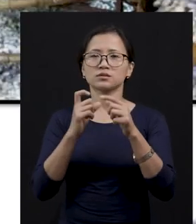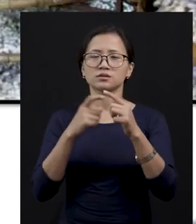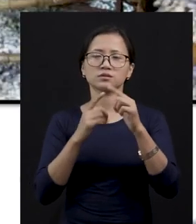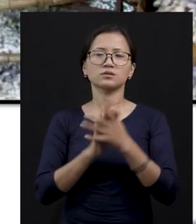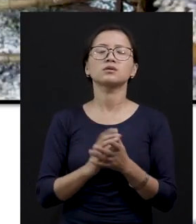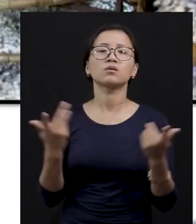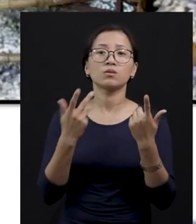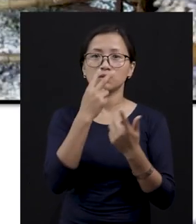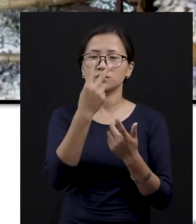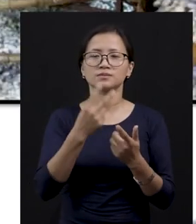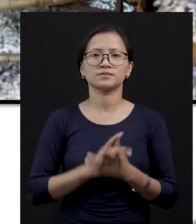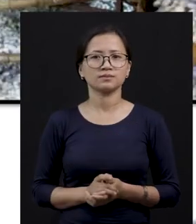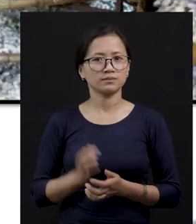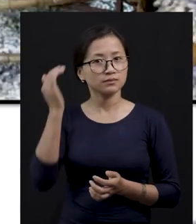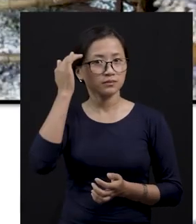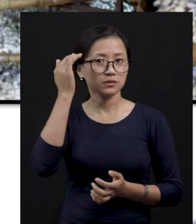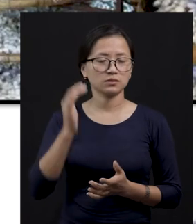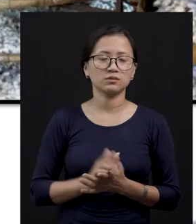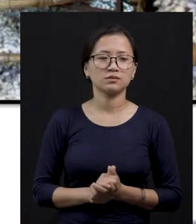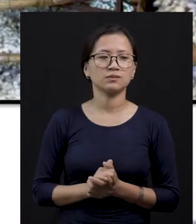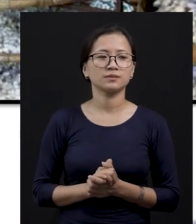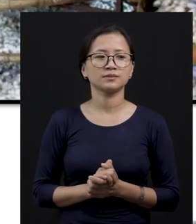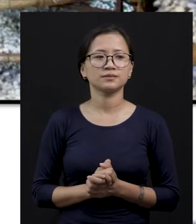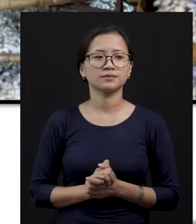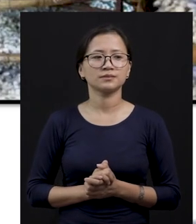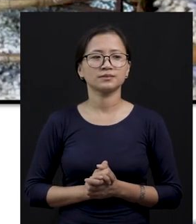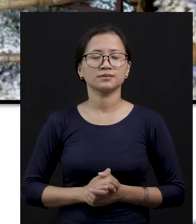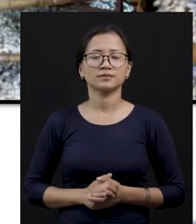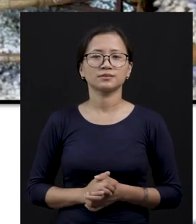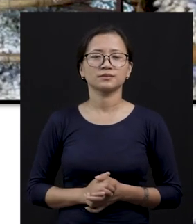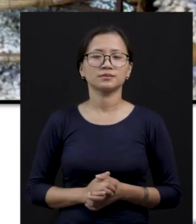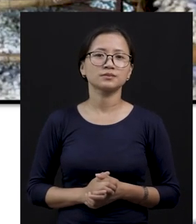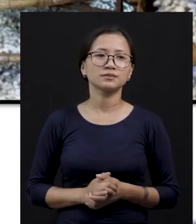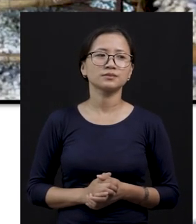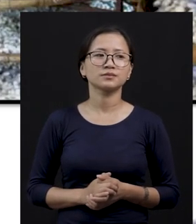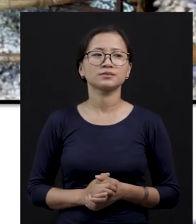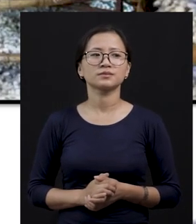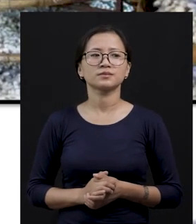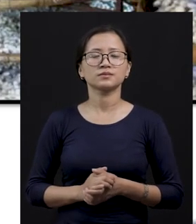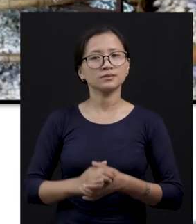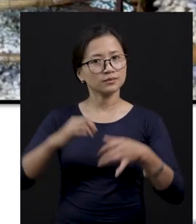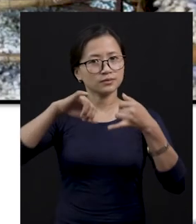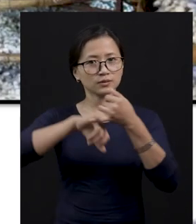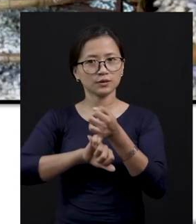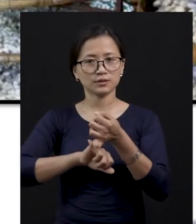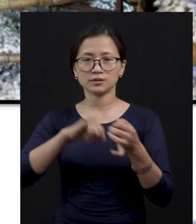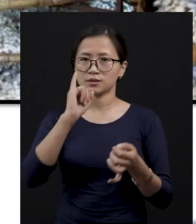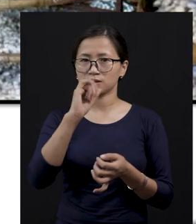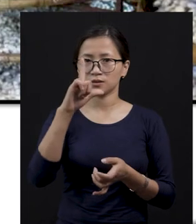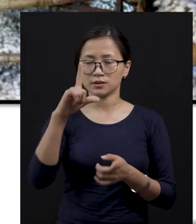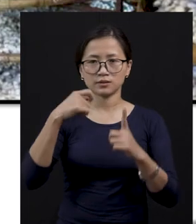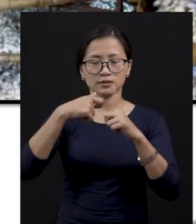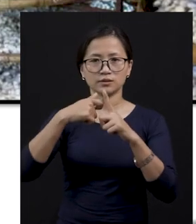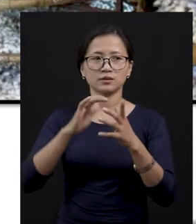insect, see? What is this insect called? What called? This is silkworm,